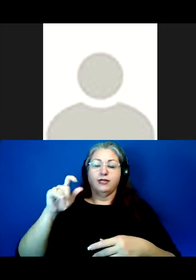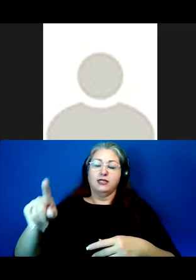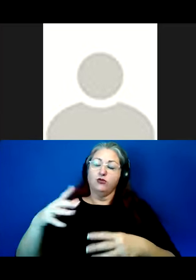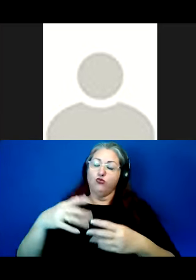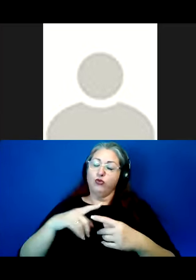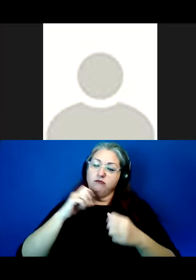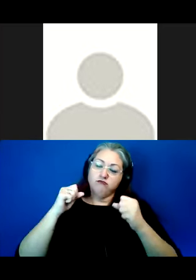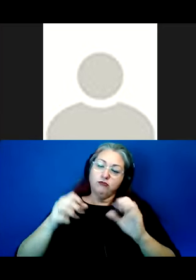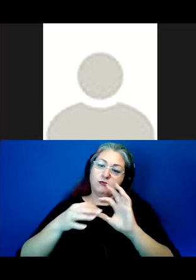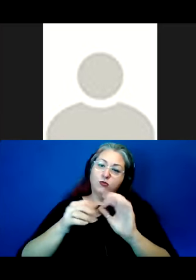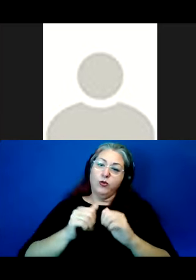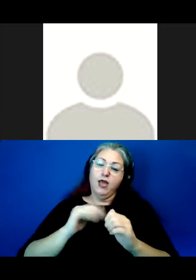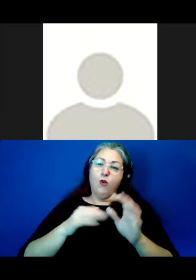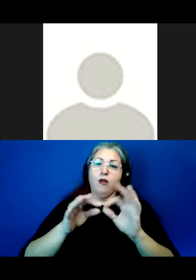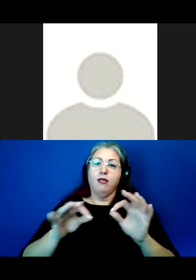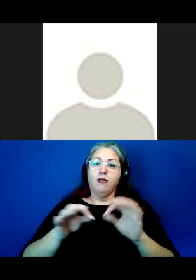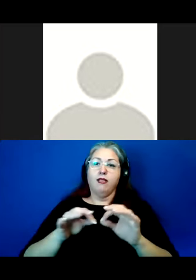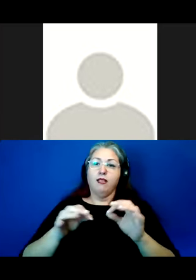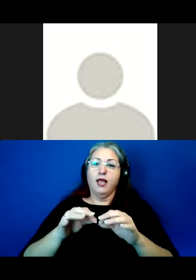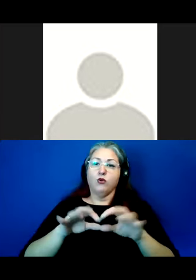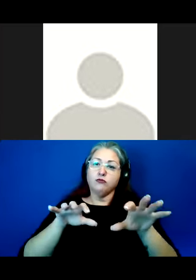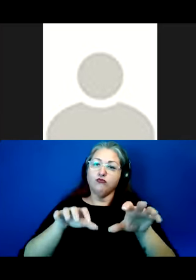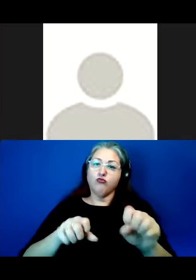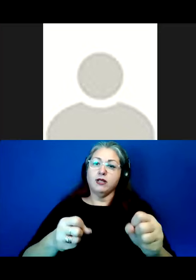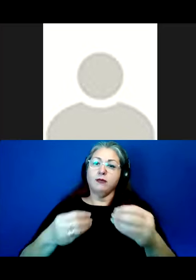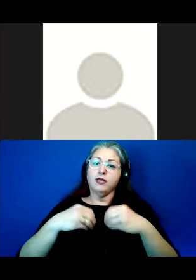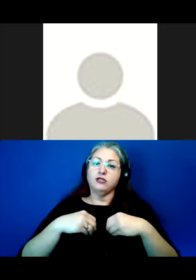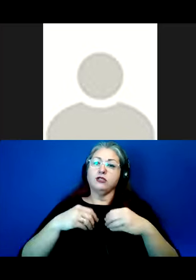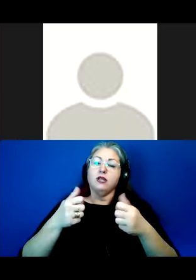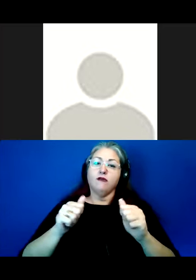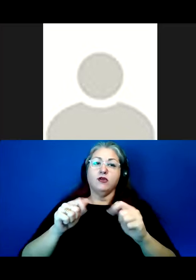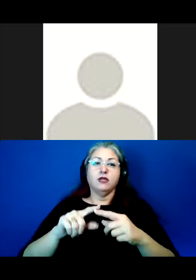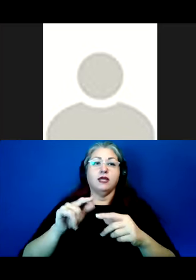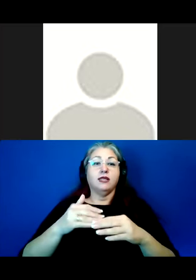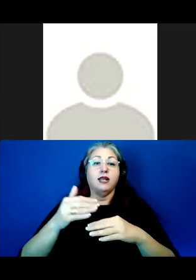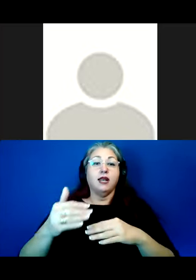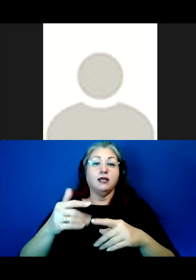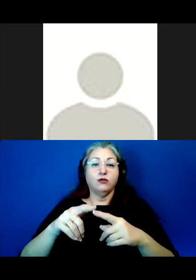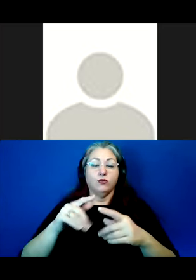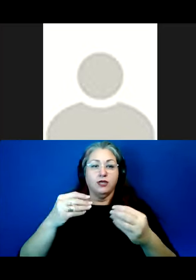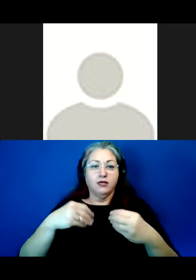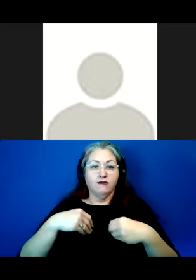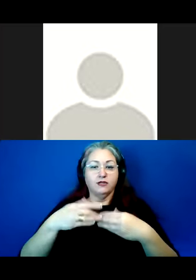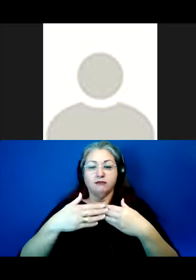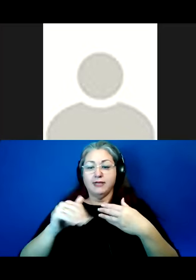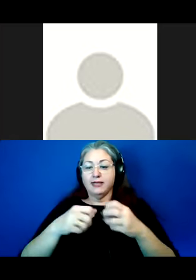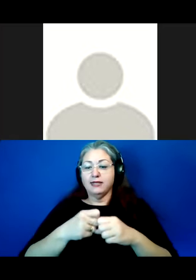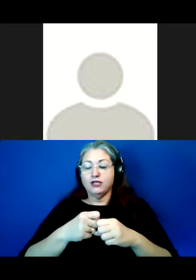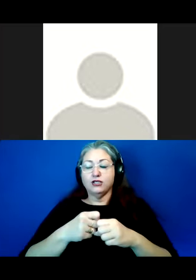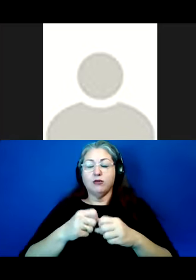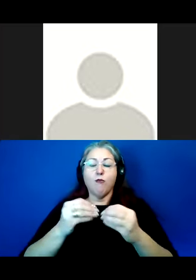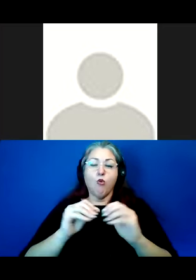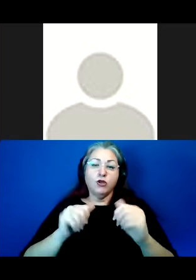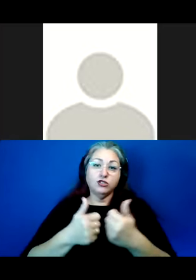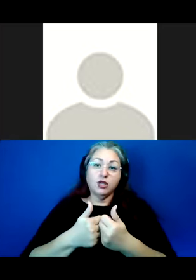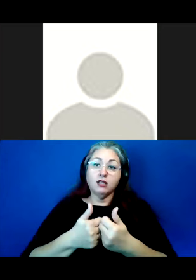association with our language reclamation efforts. The next decade will undoubtedly afford us continued challenges and new